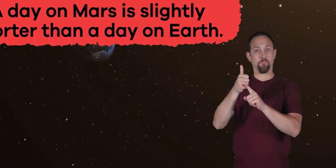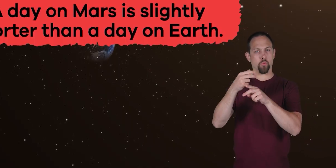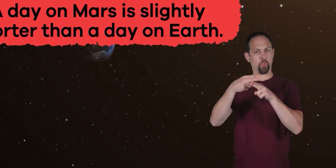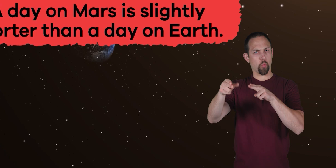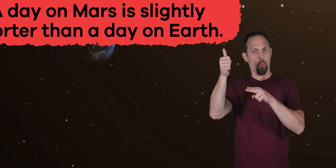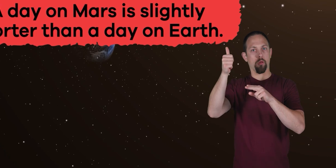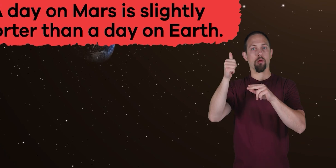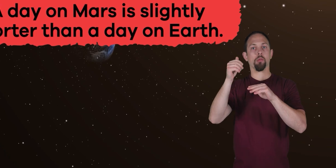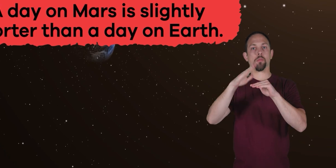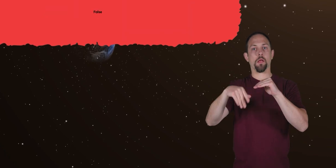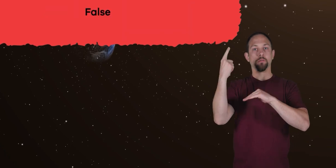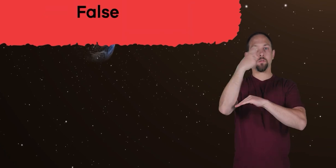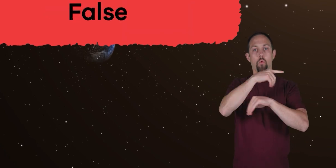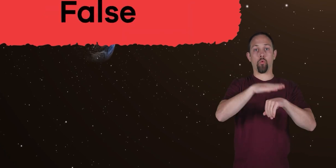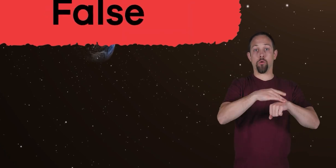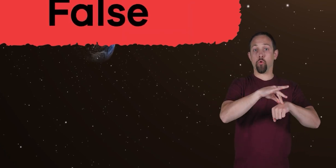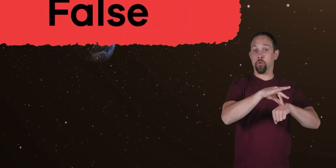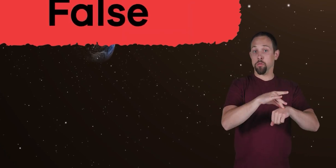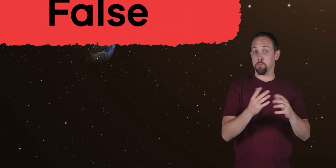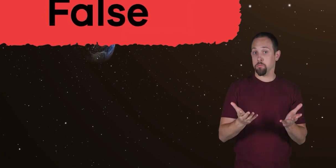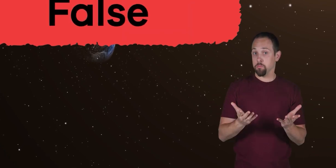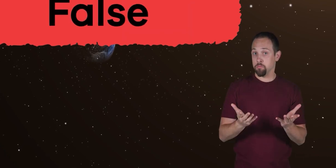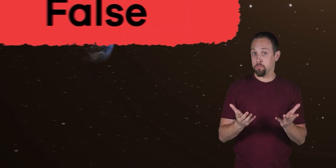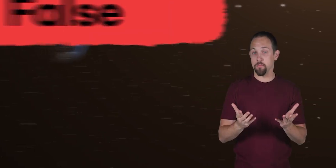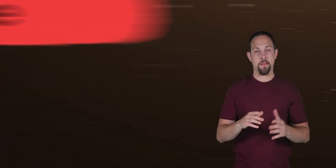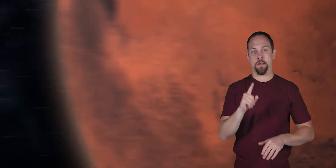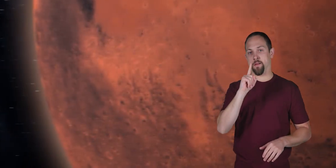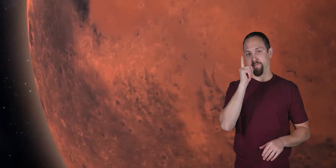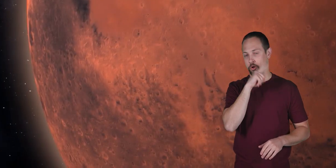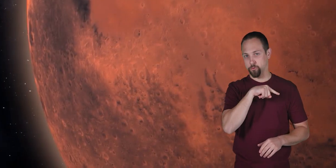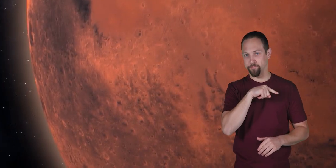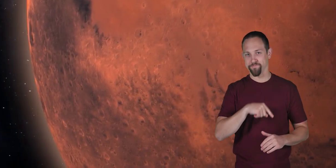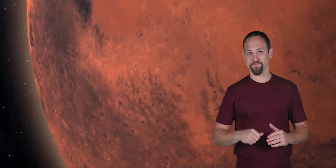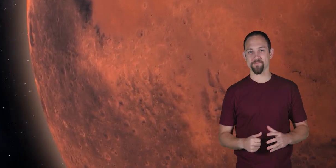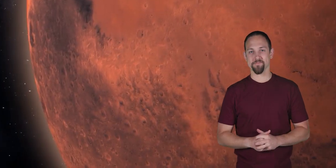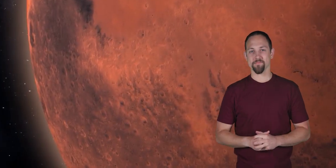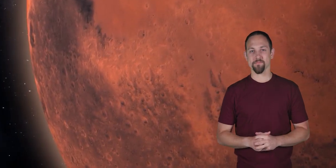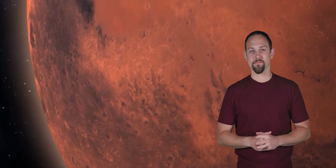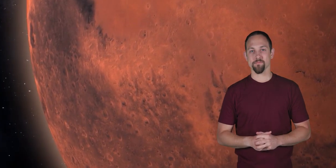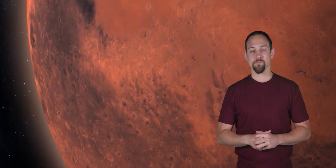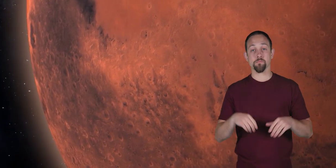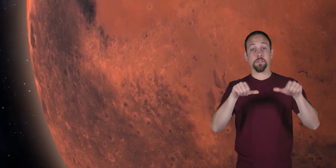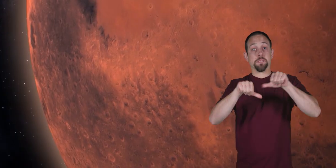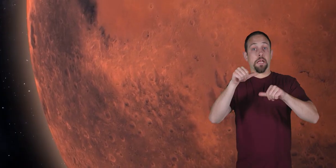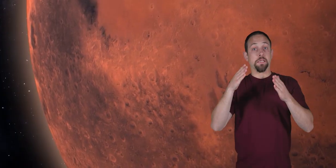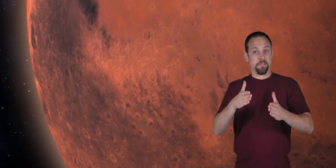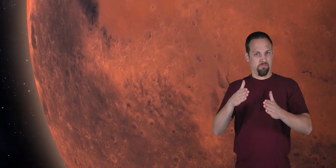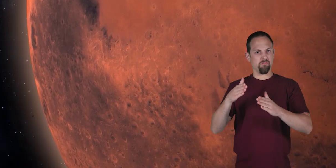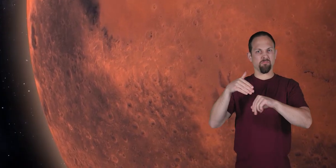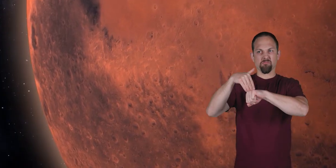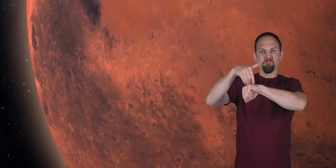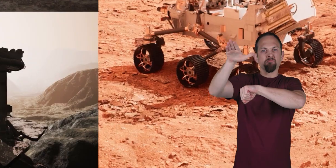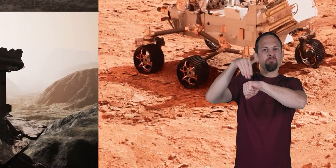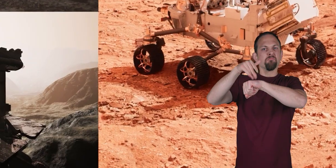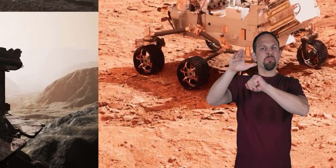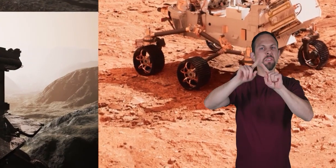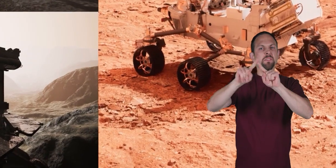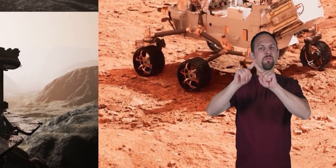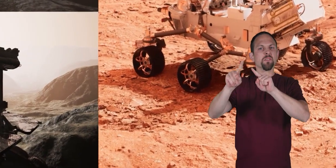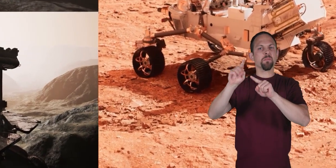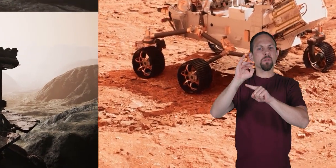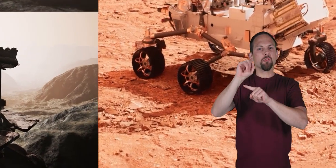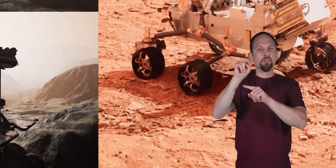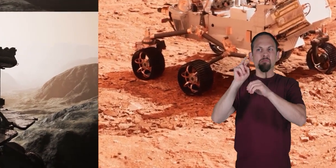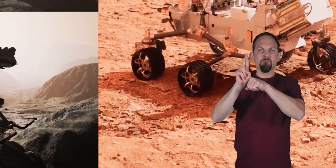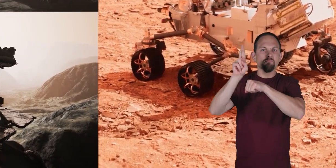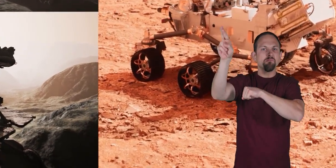than a day on Earth. False. Scientists have sent many missions to Mars, like the